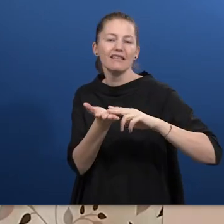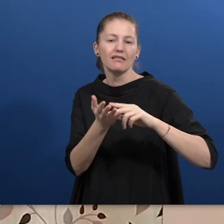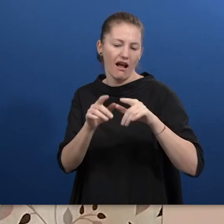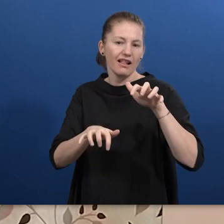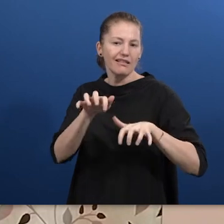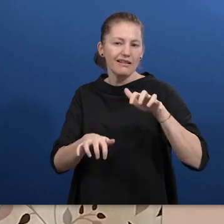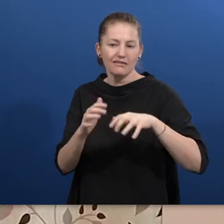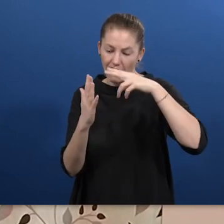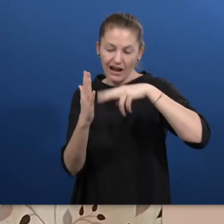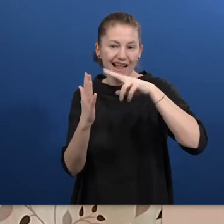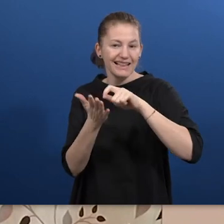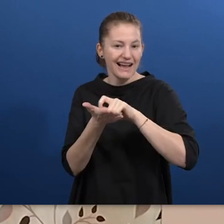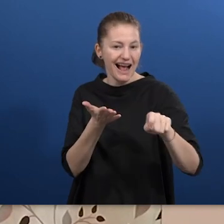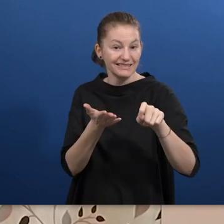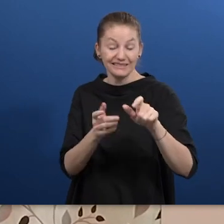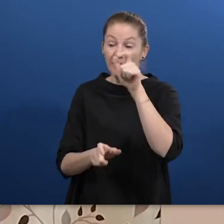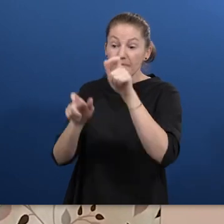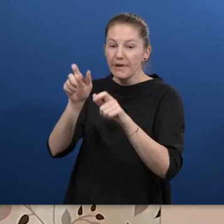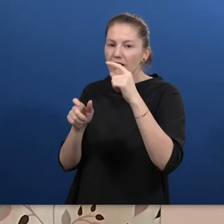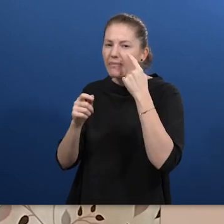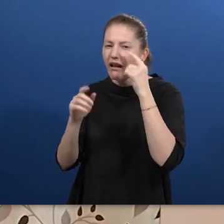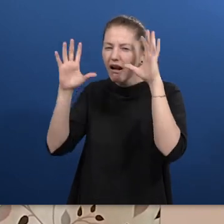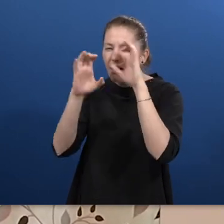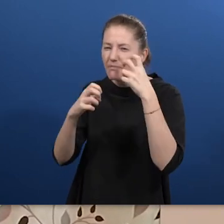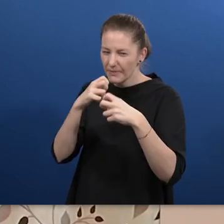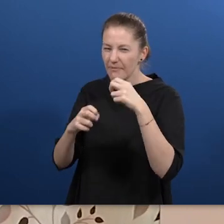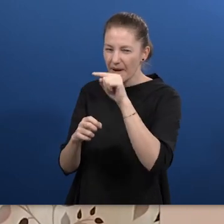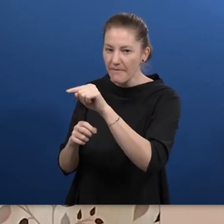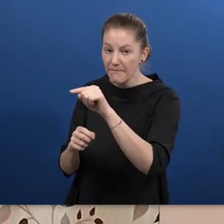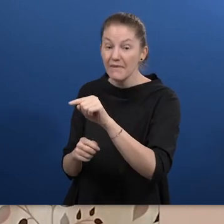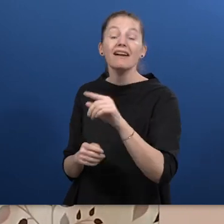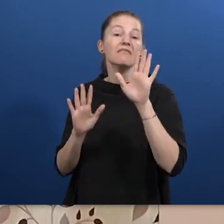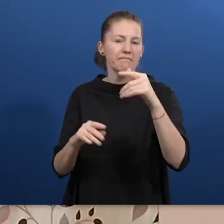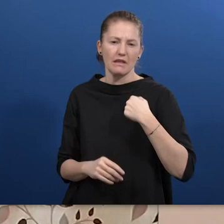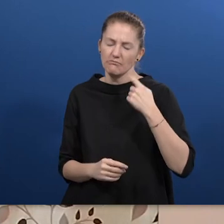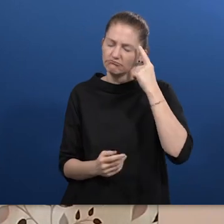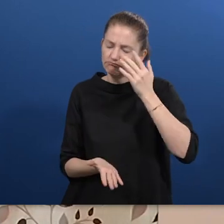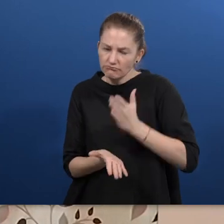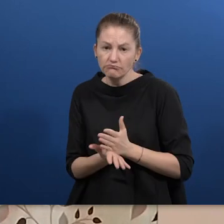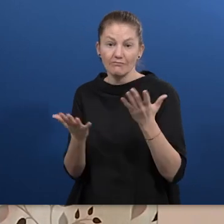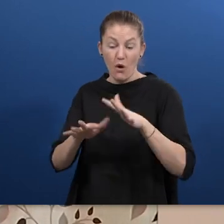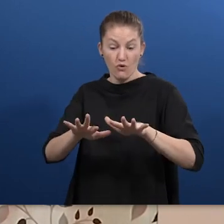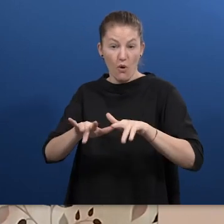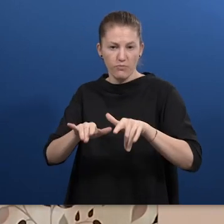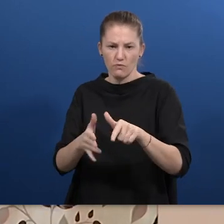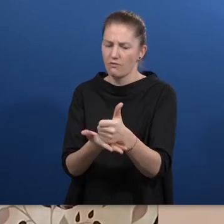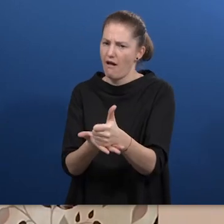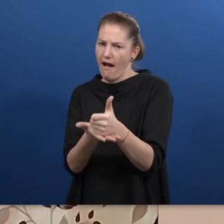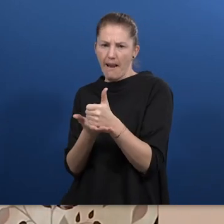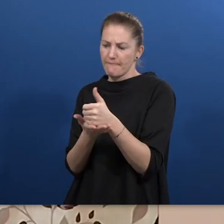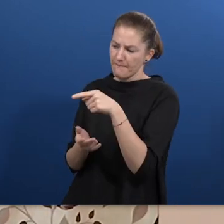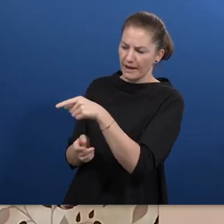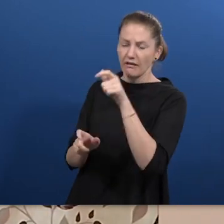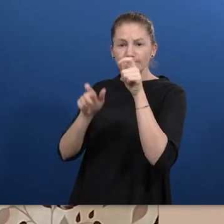Because I personally believe computers are rights for visually impaired and having access to digital literacy opens up